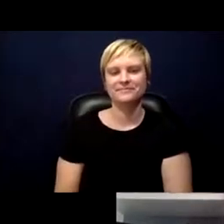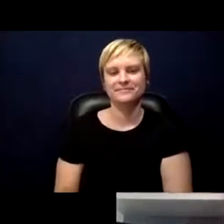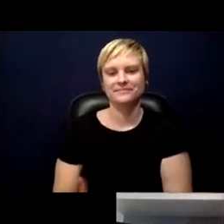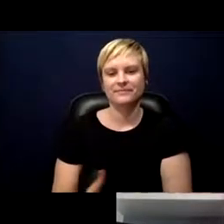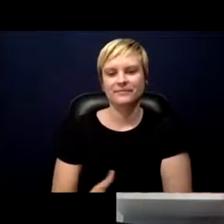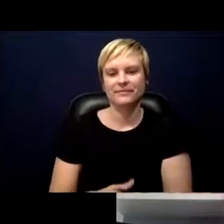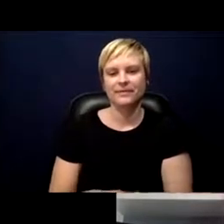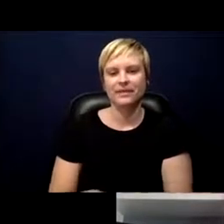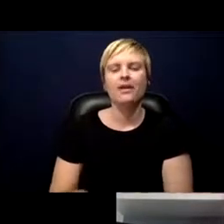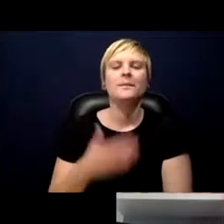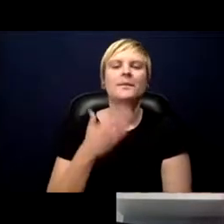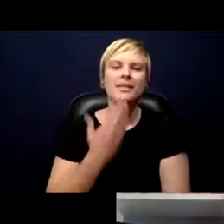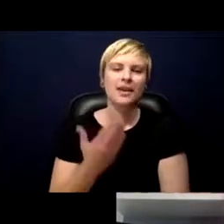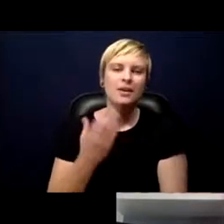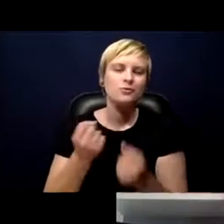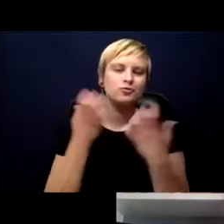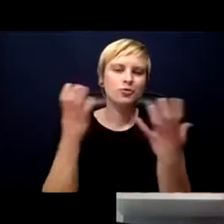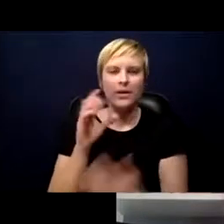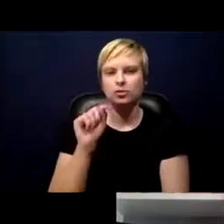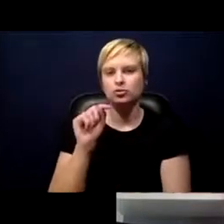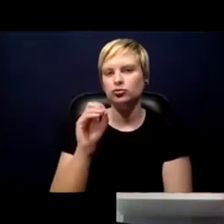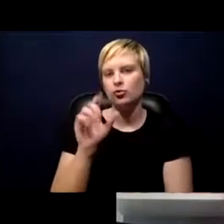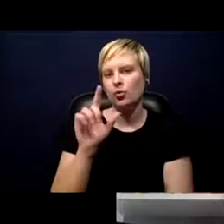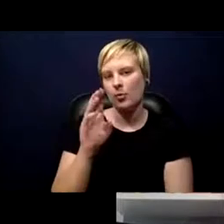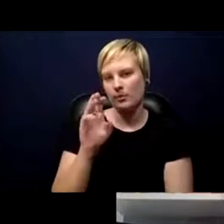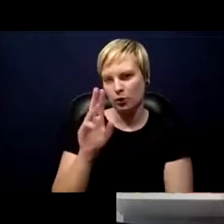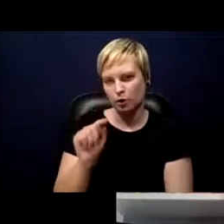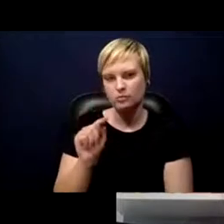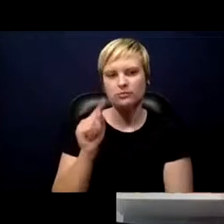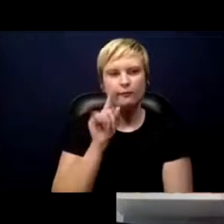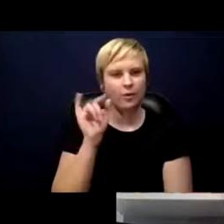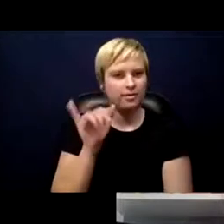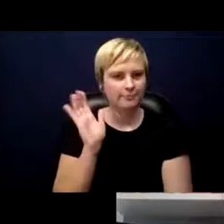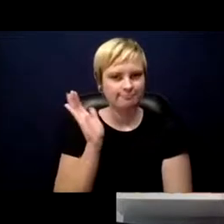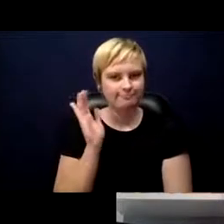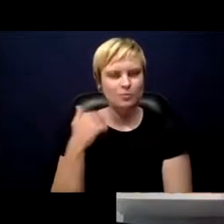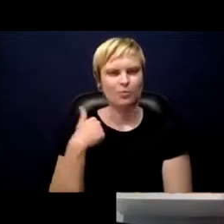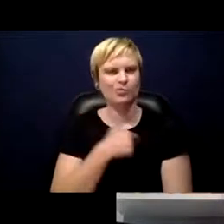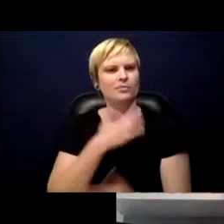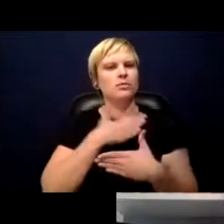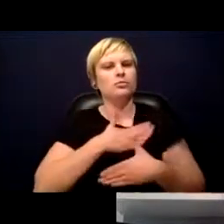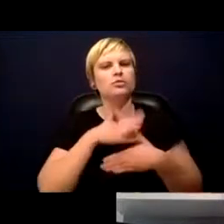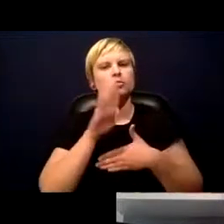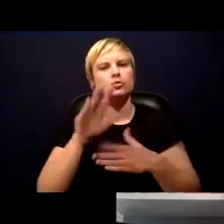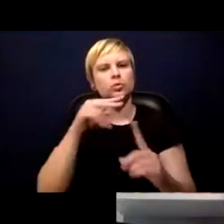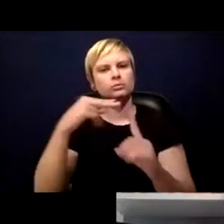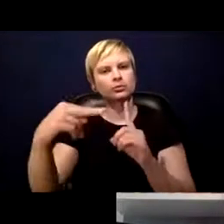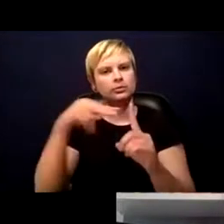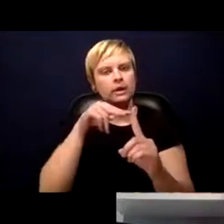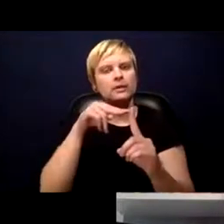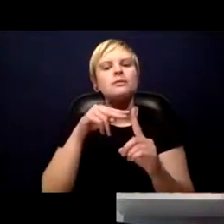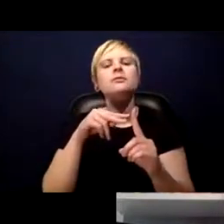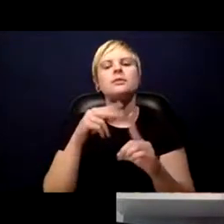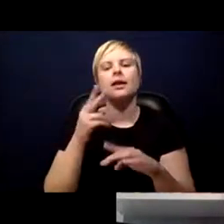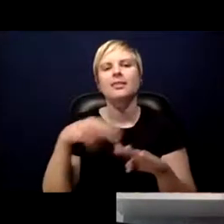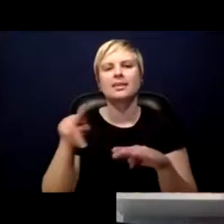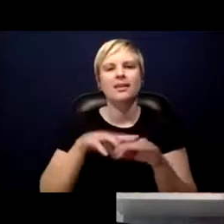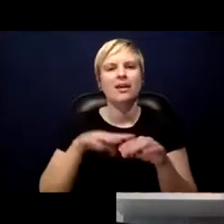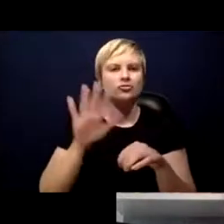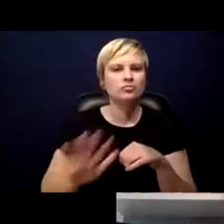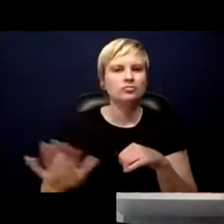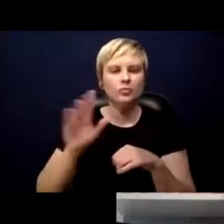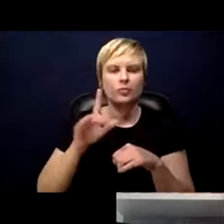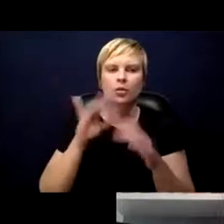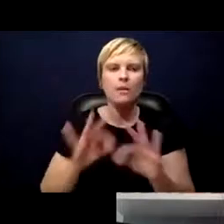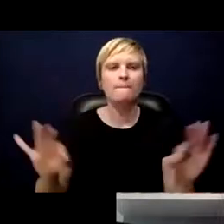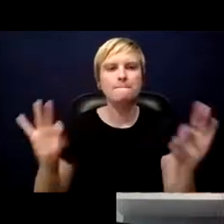Thank you so much, Talbert, for that and we really appreciate your perspective and the national landscape is critically important and the success